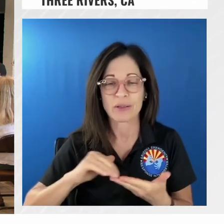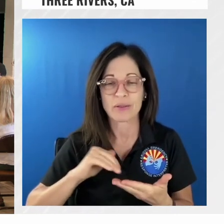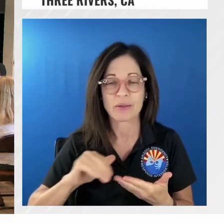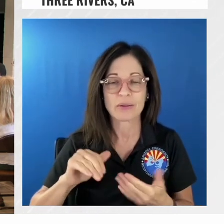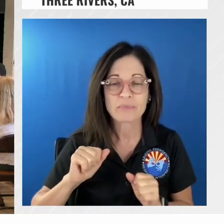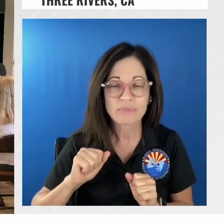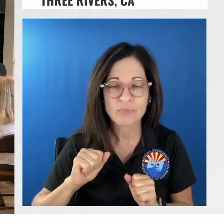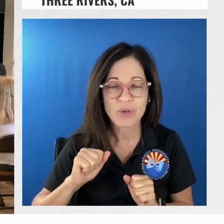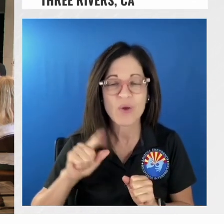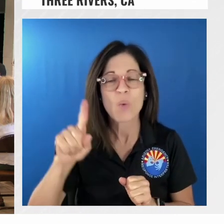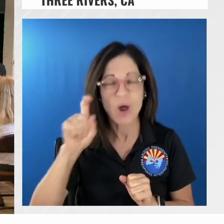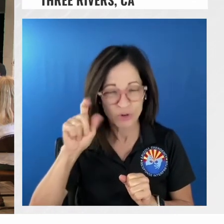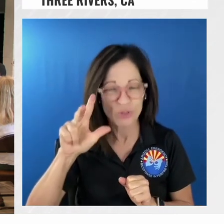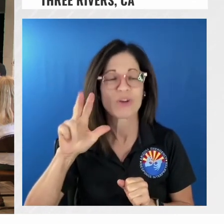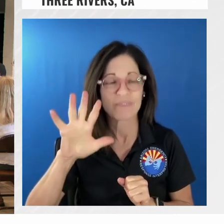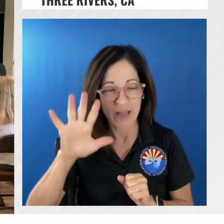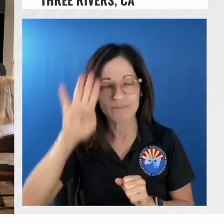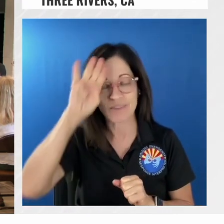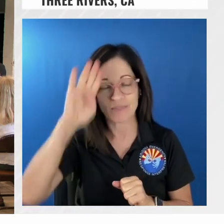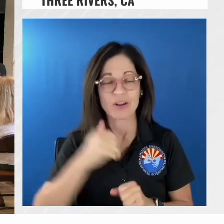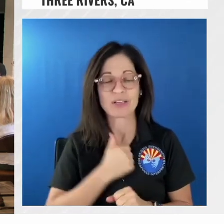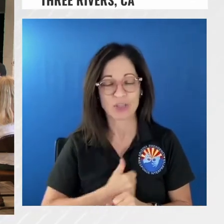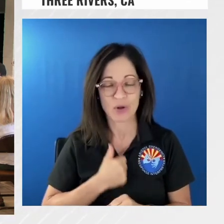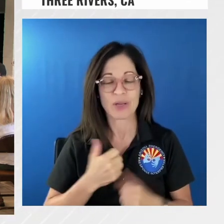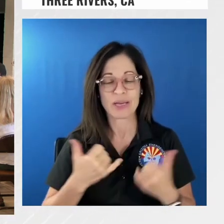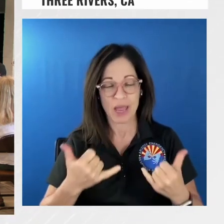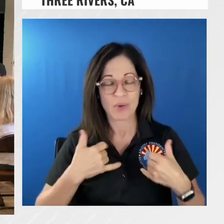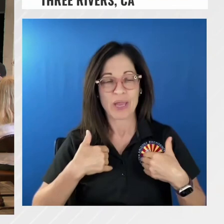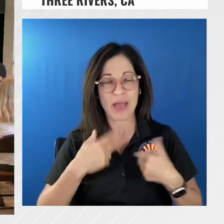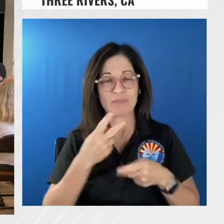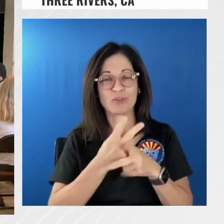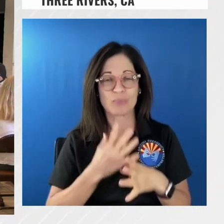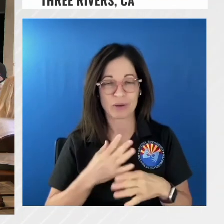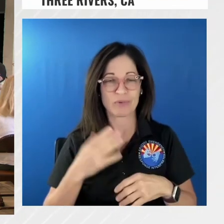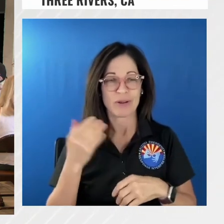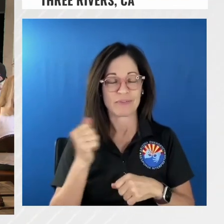bring up Sequoia Kings Canyon National Parks superintendent Clay Jordan